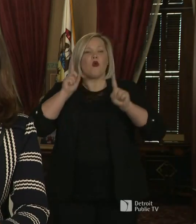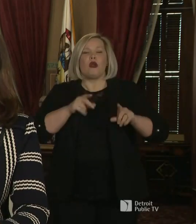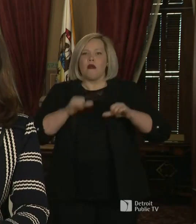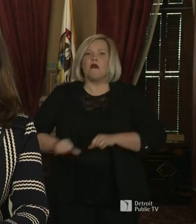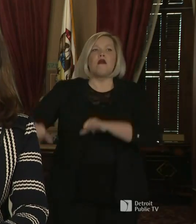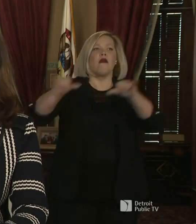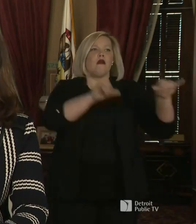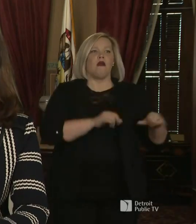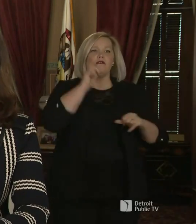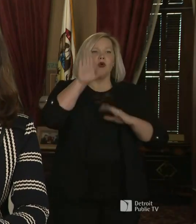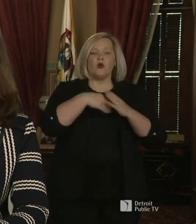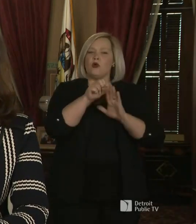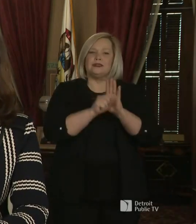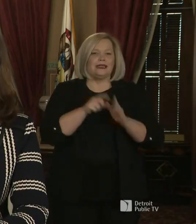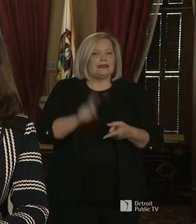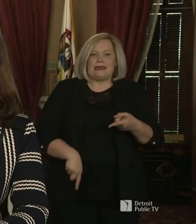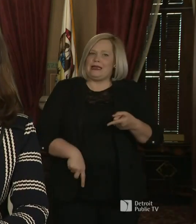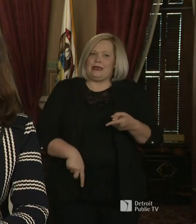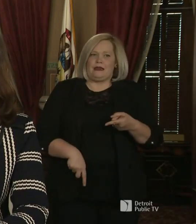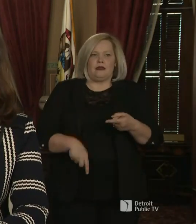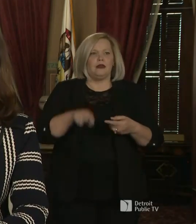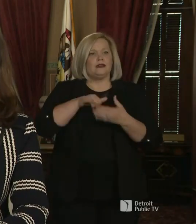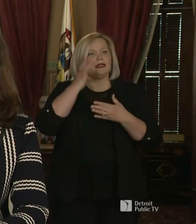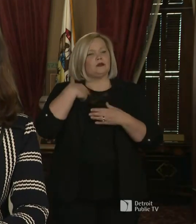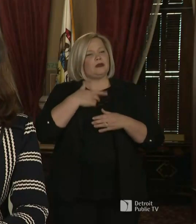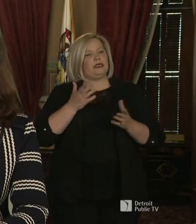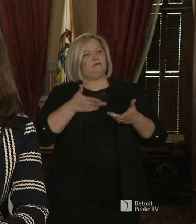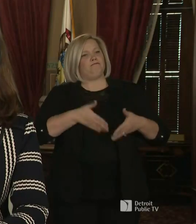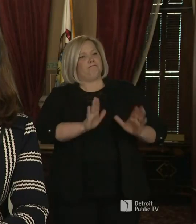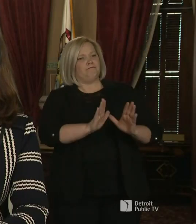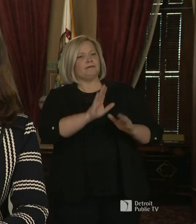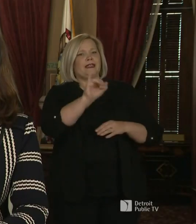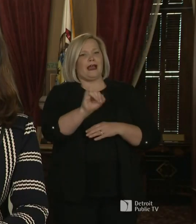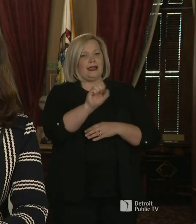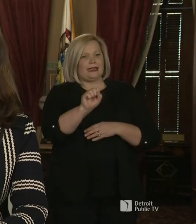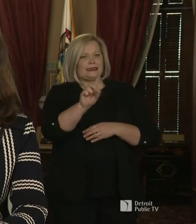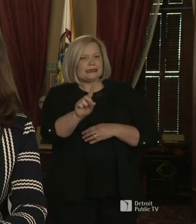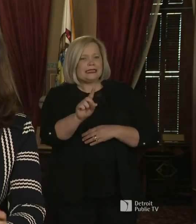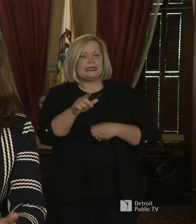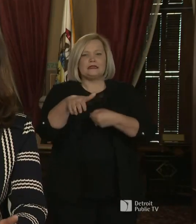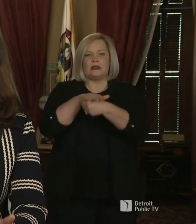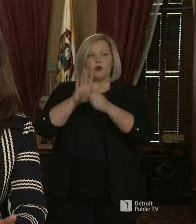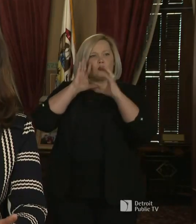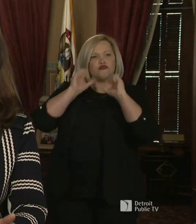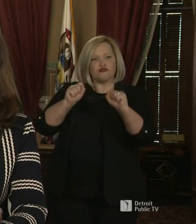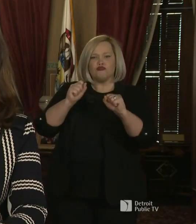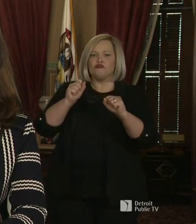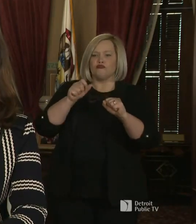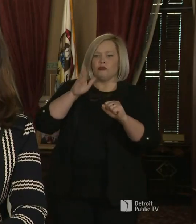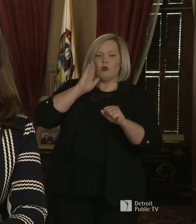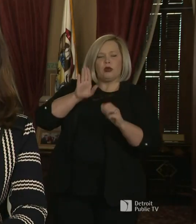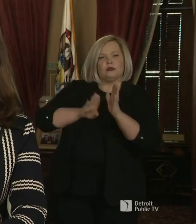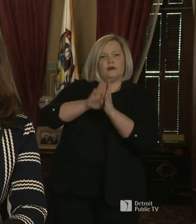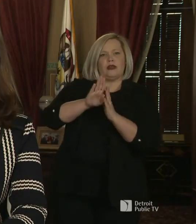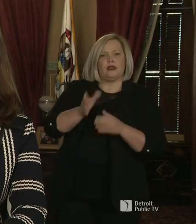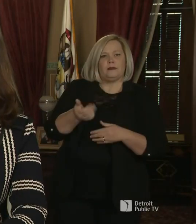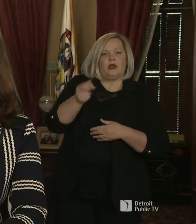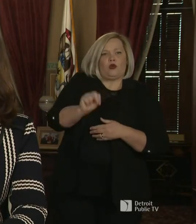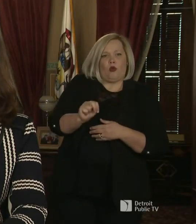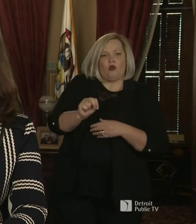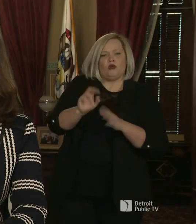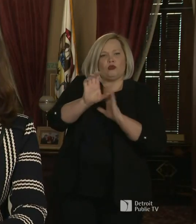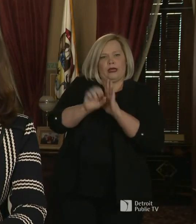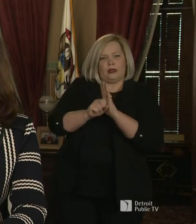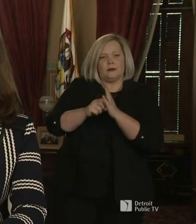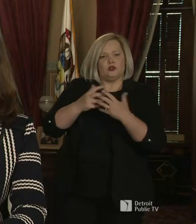ISDs and our local superintendents some ability to create a curriculum that is going to meet the needs of our children.